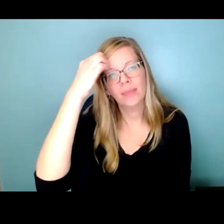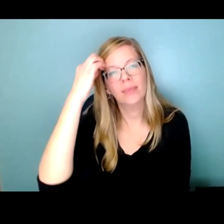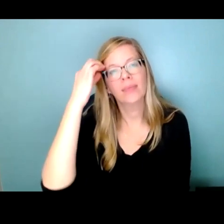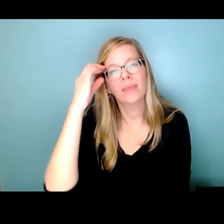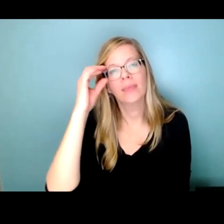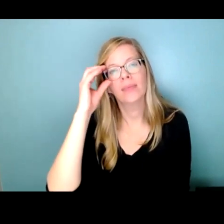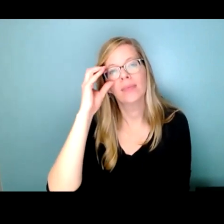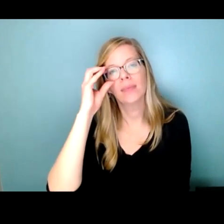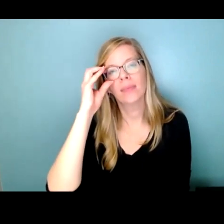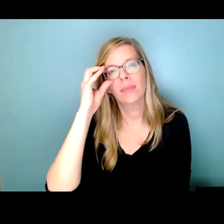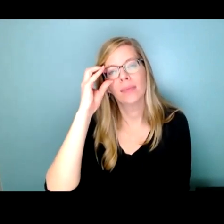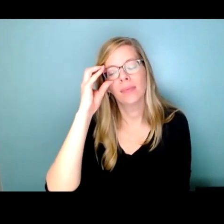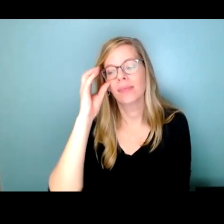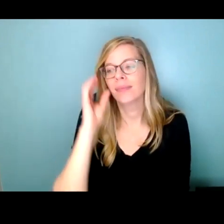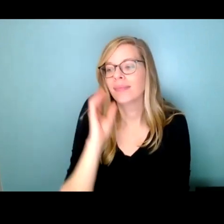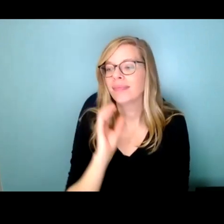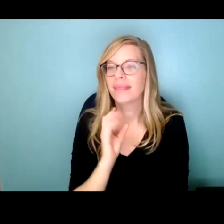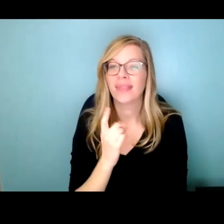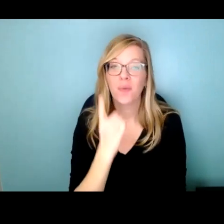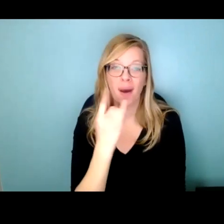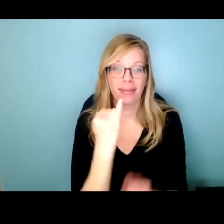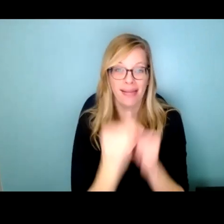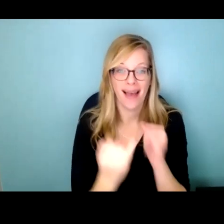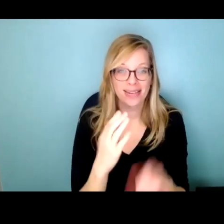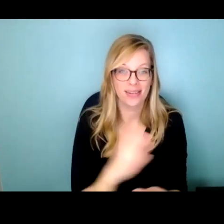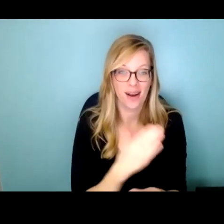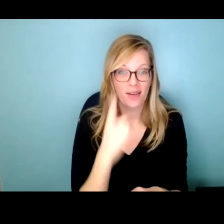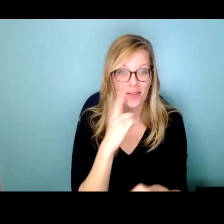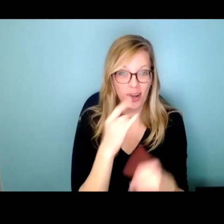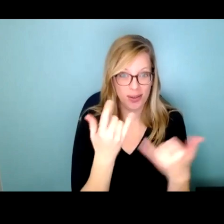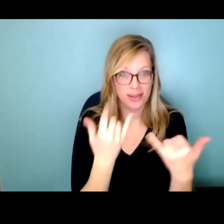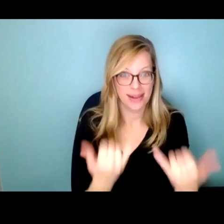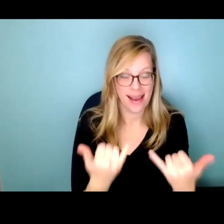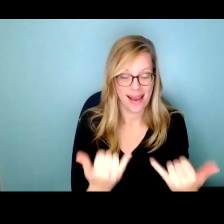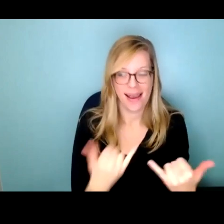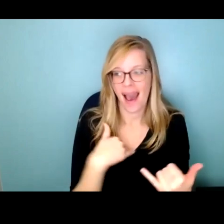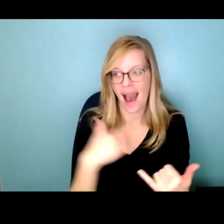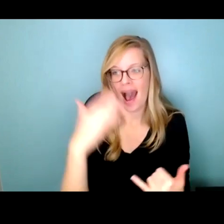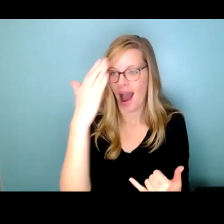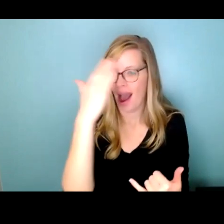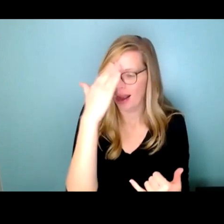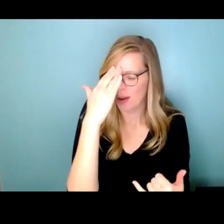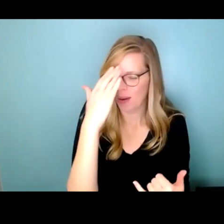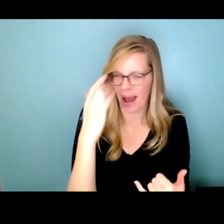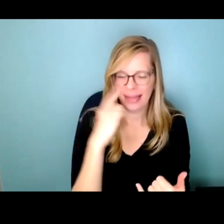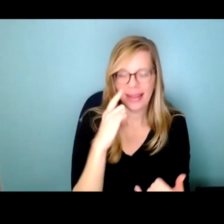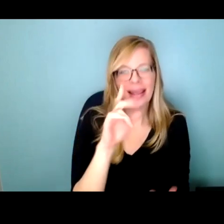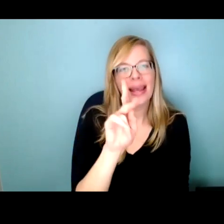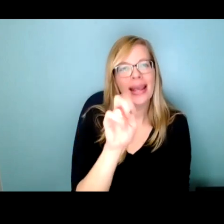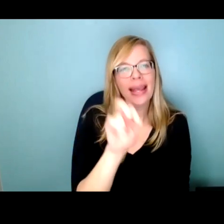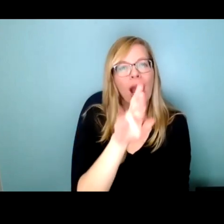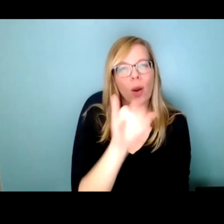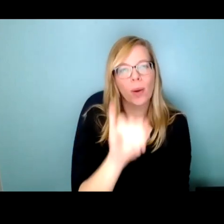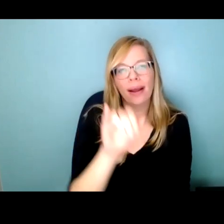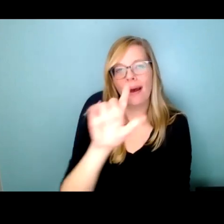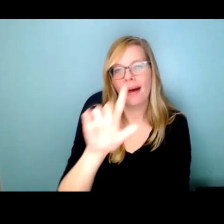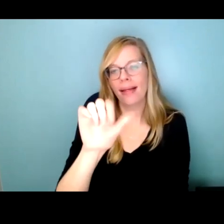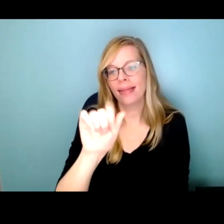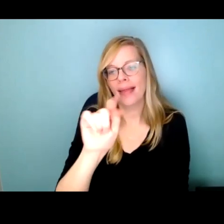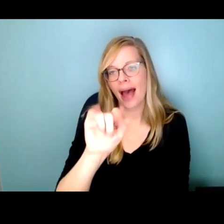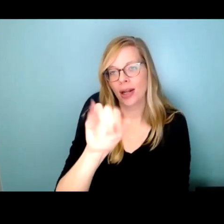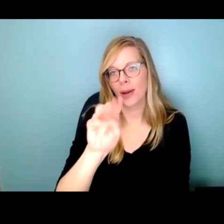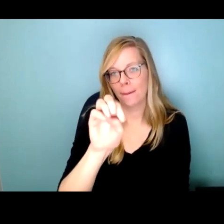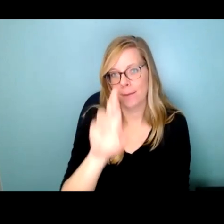yeah i've got one last one for you today and um i know that i think it's carrie latimer latimer who's joining tomorrow